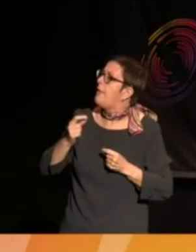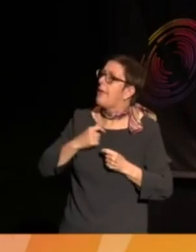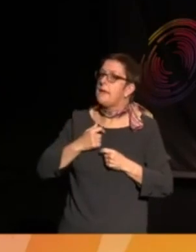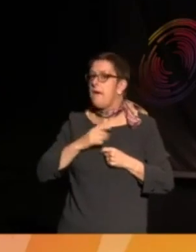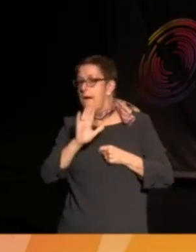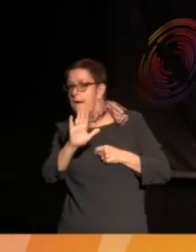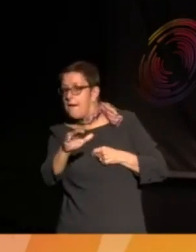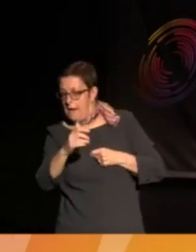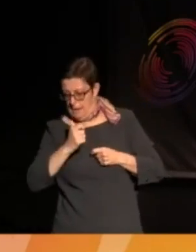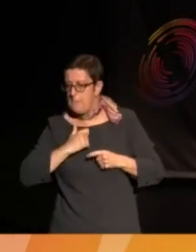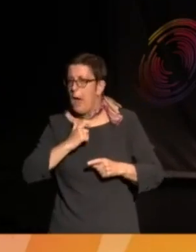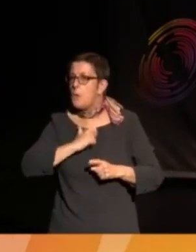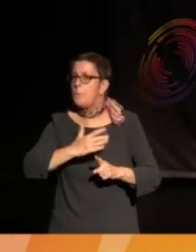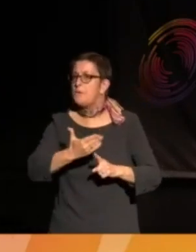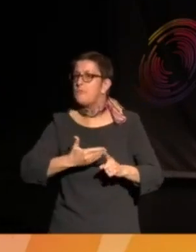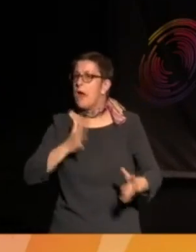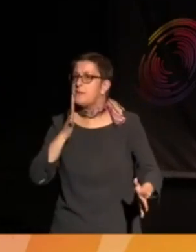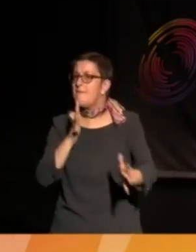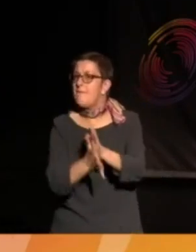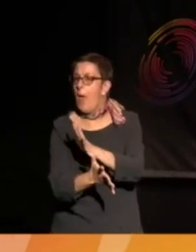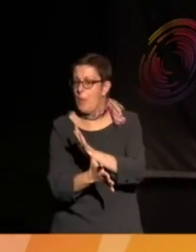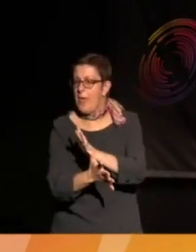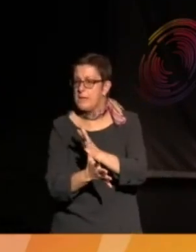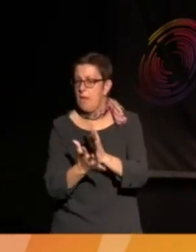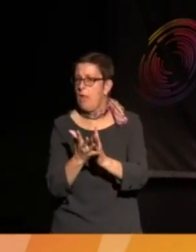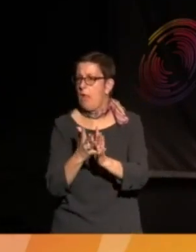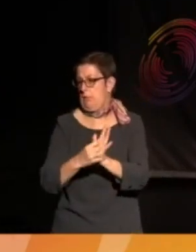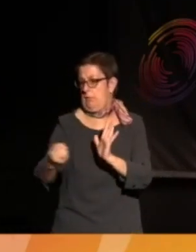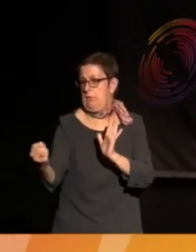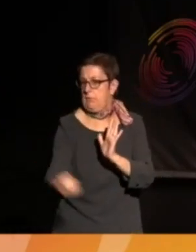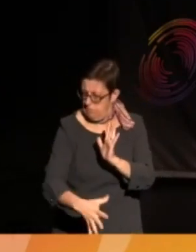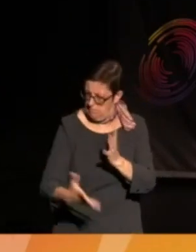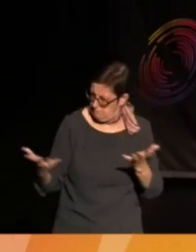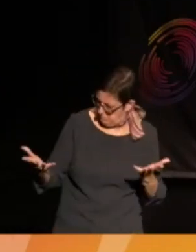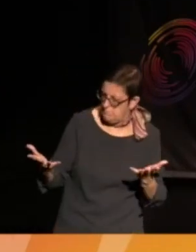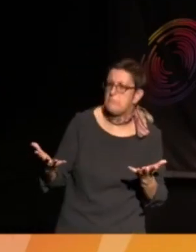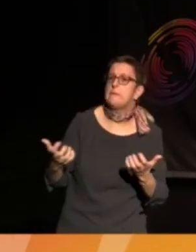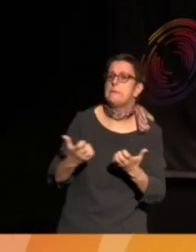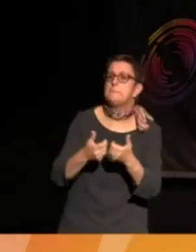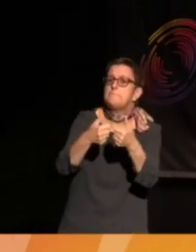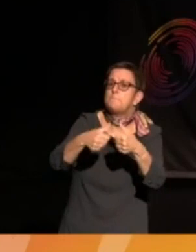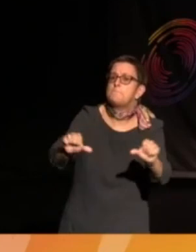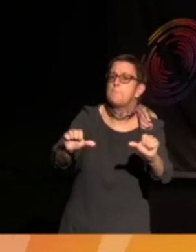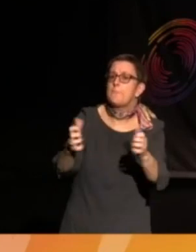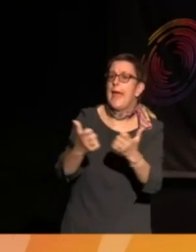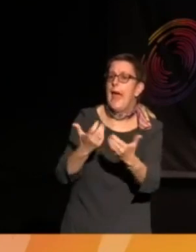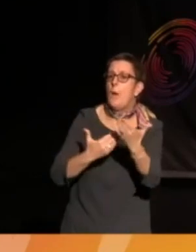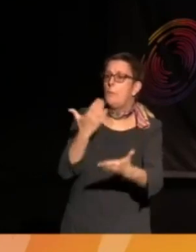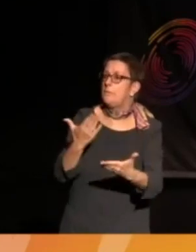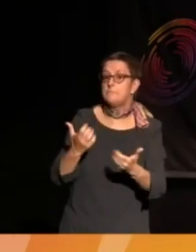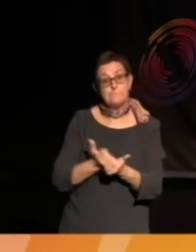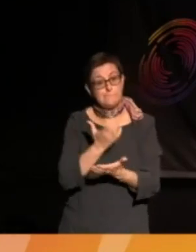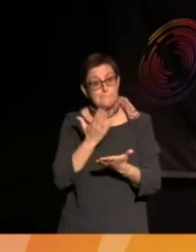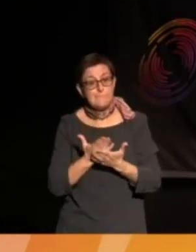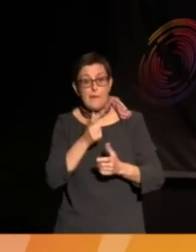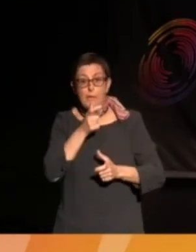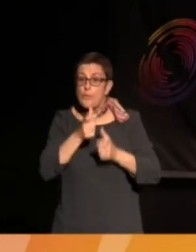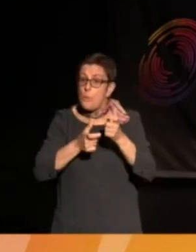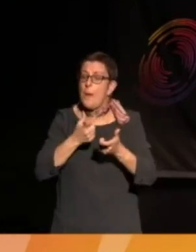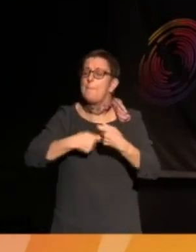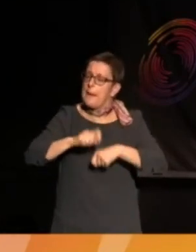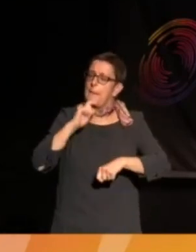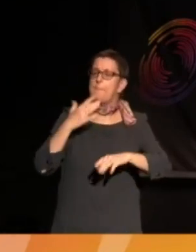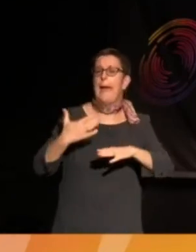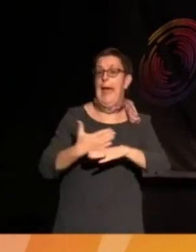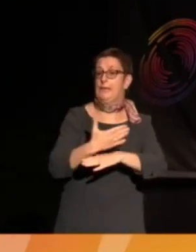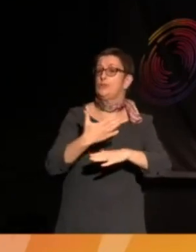Because it's well and good having them, but if it can't be enforced, then they're not much use. And again, it's turning those words into action and ensuring that these things that people are entitled